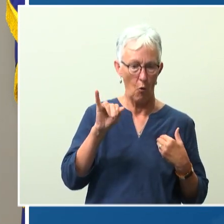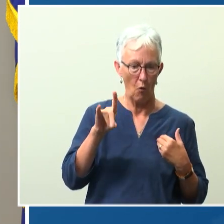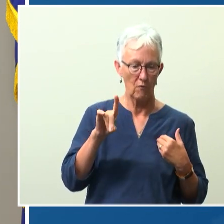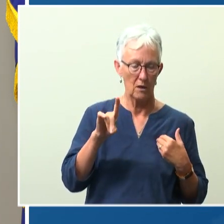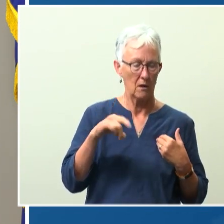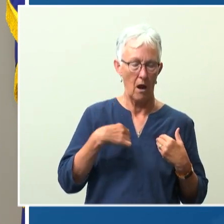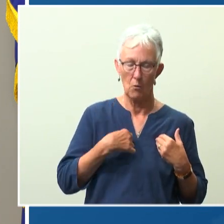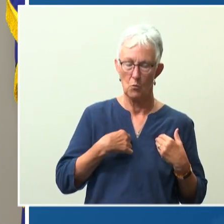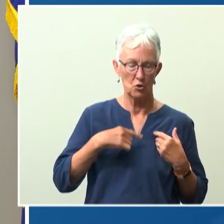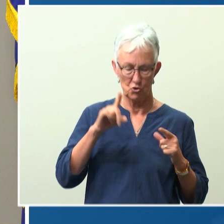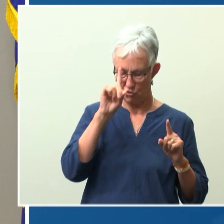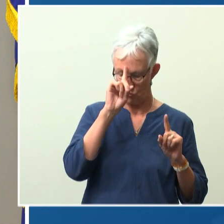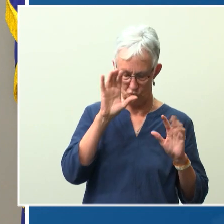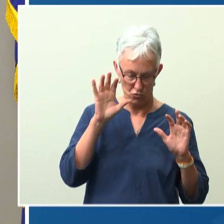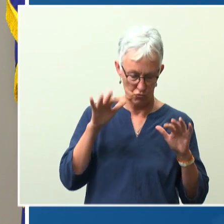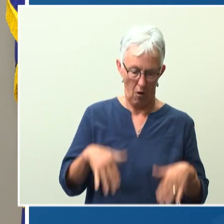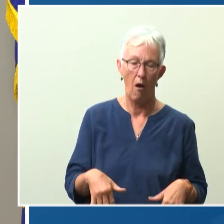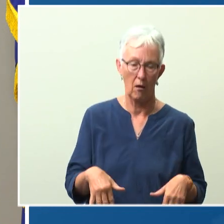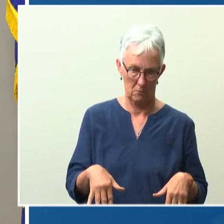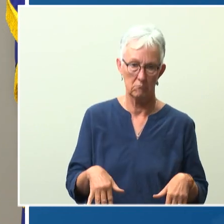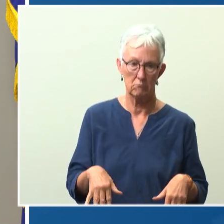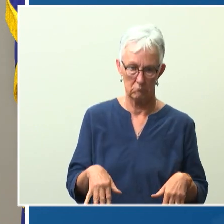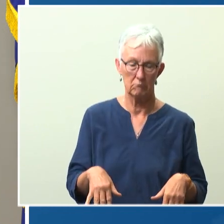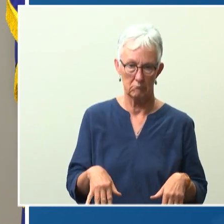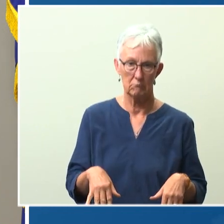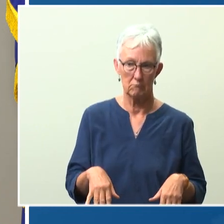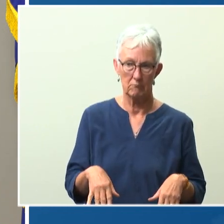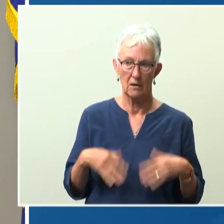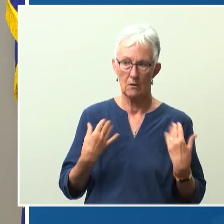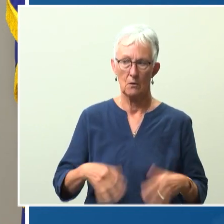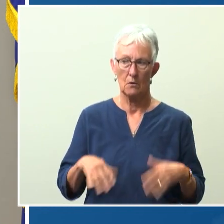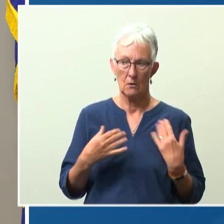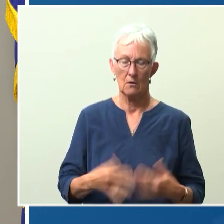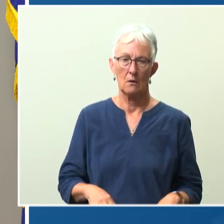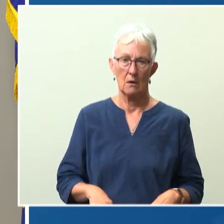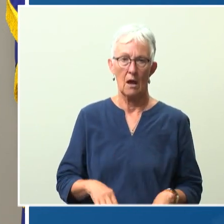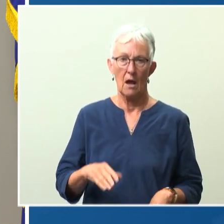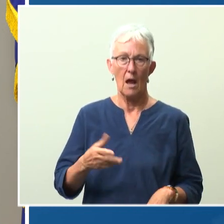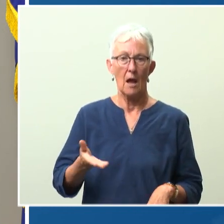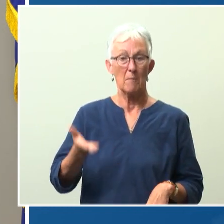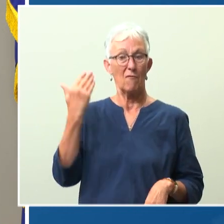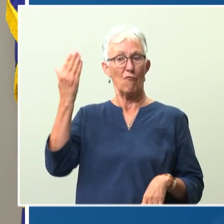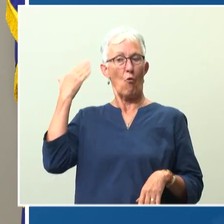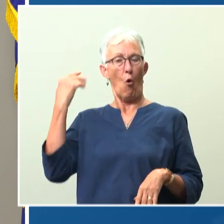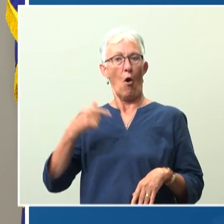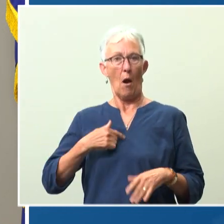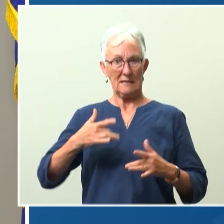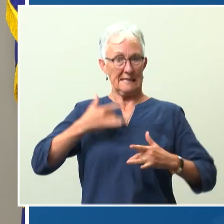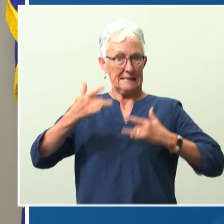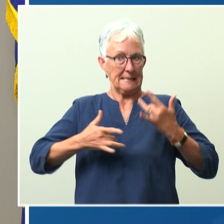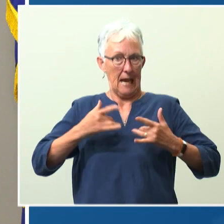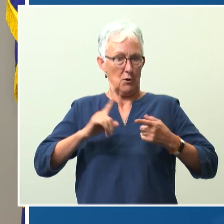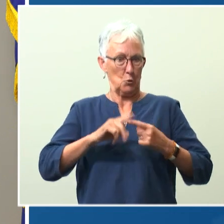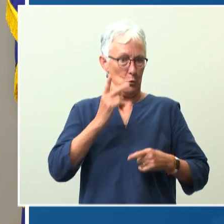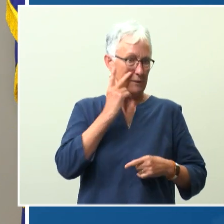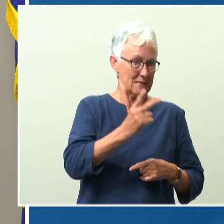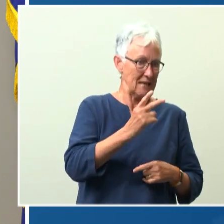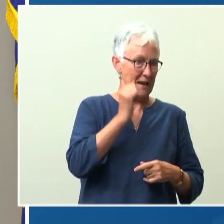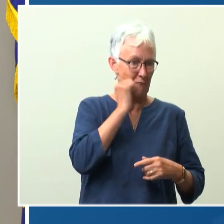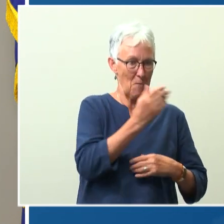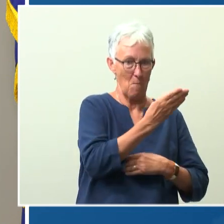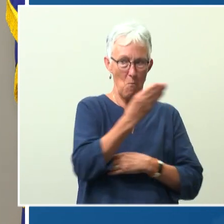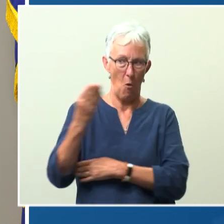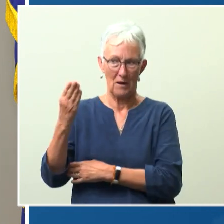It wasn't long ago that I looked forward to receipt of our local daily summary. I would open the email every morning with hope